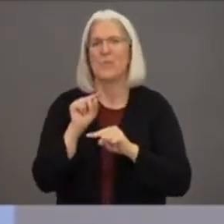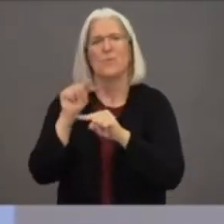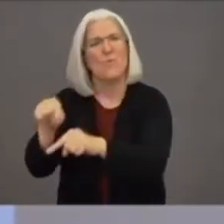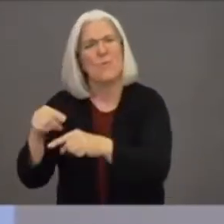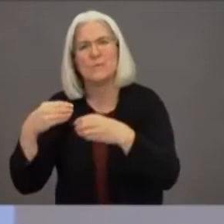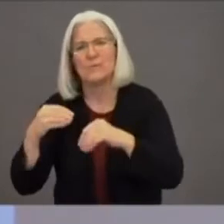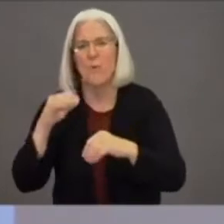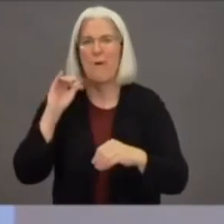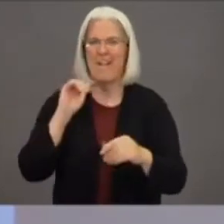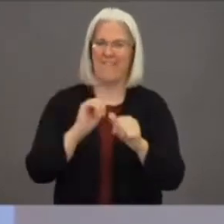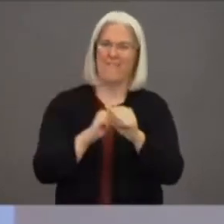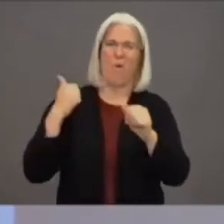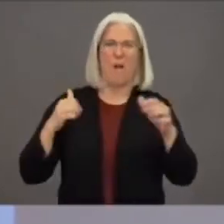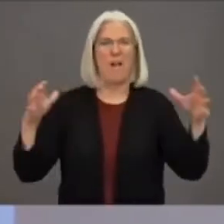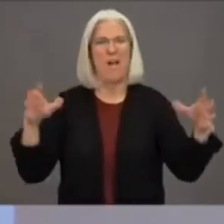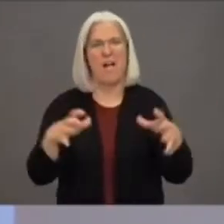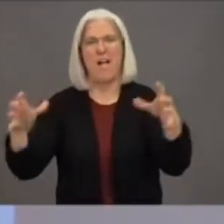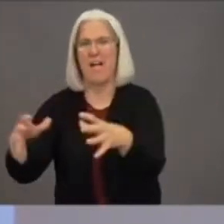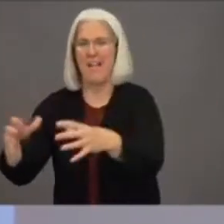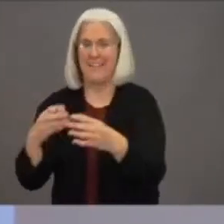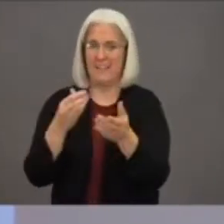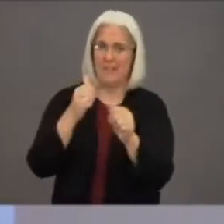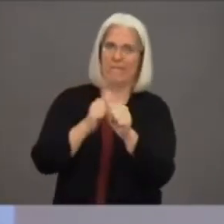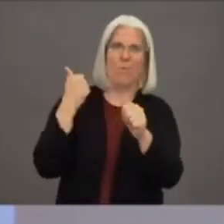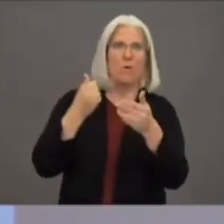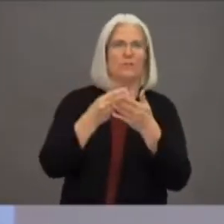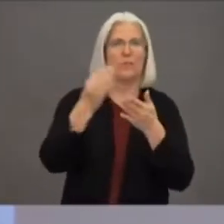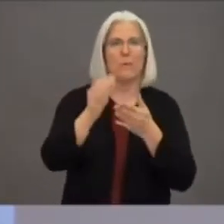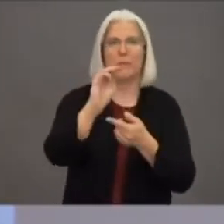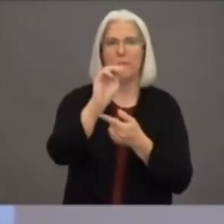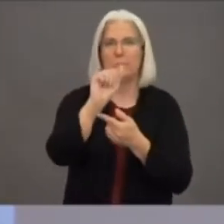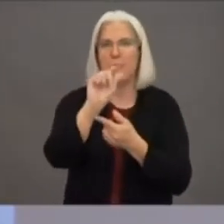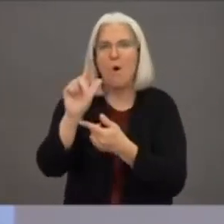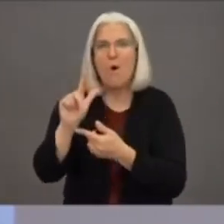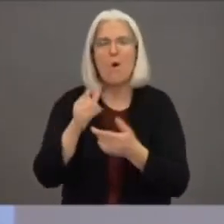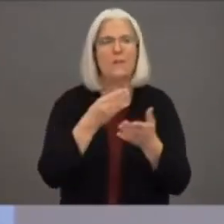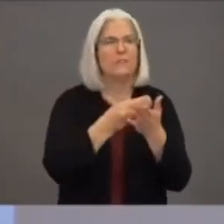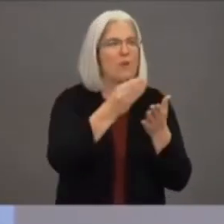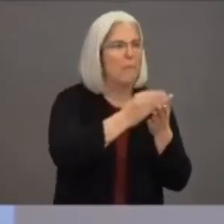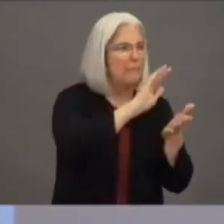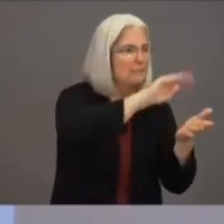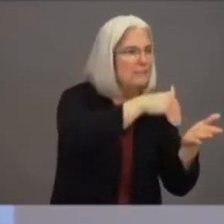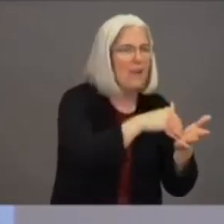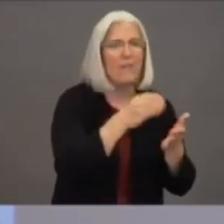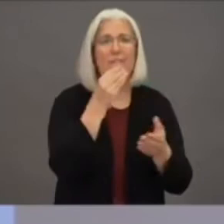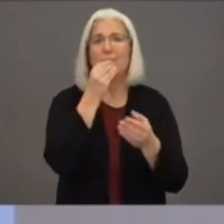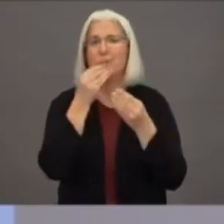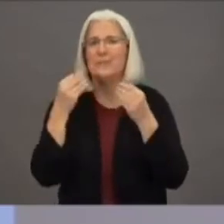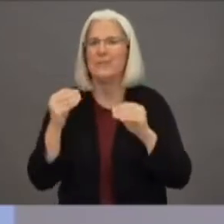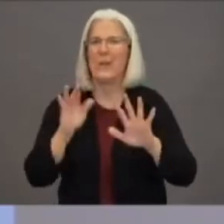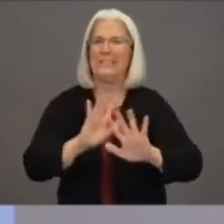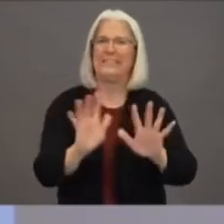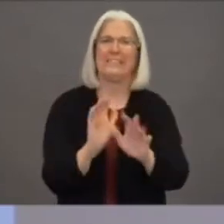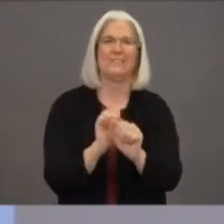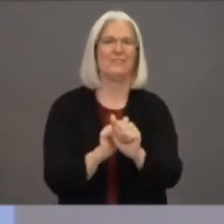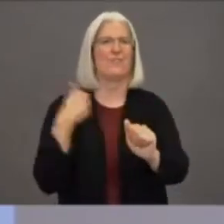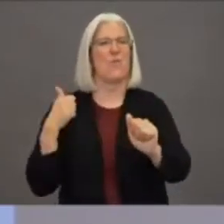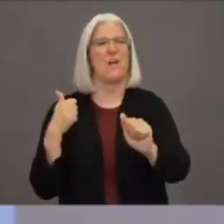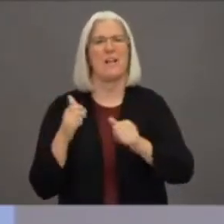now have limitations, capacity limitations. So it's 25% capacity in retail stores.